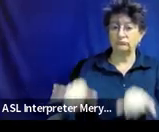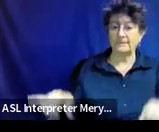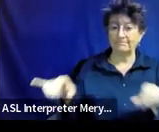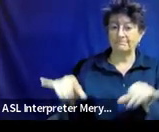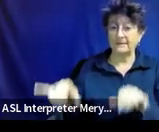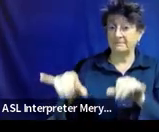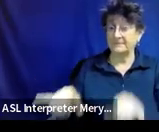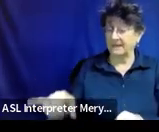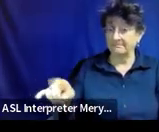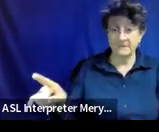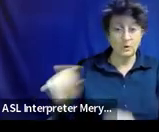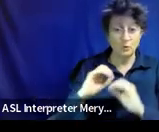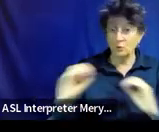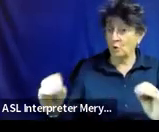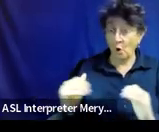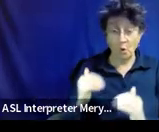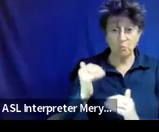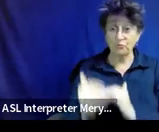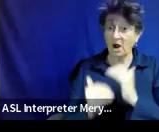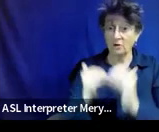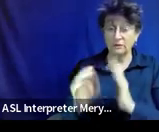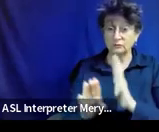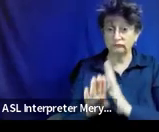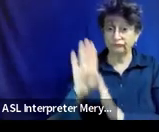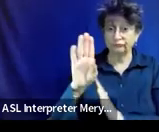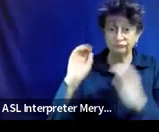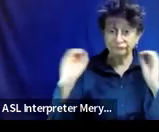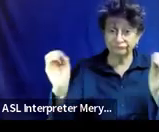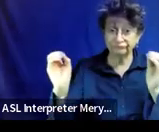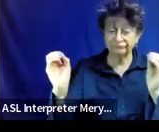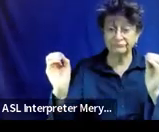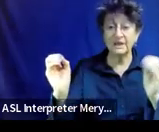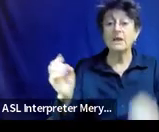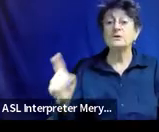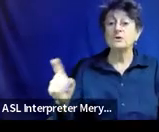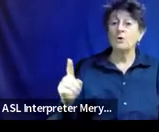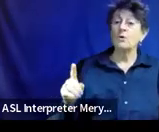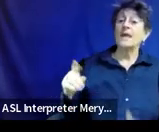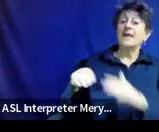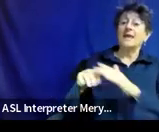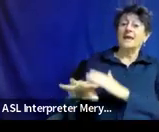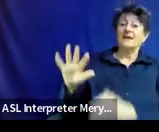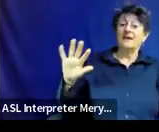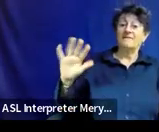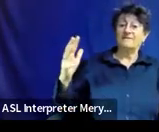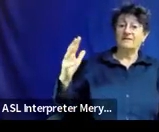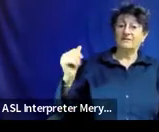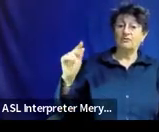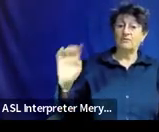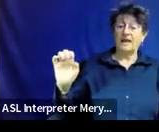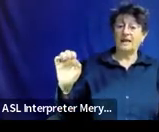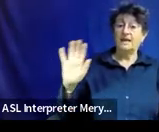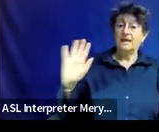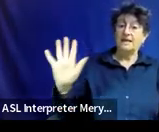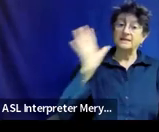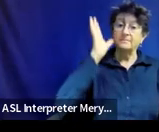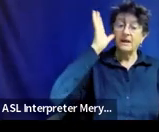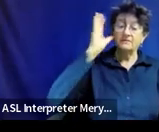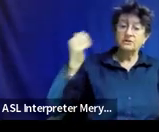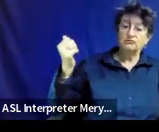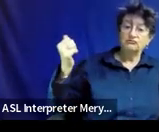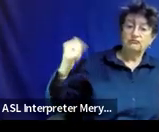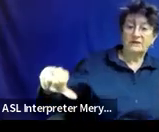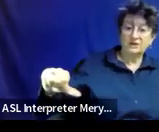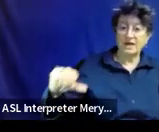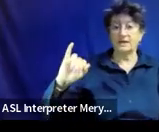He wasn't making any progress, so when he was going into fifth grade, his parents rejected the IEP and enrolled